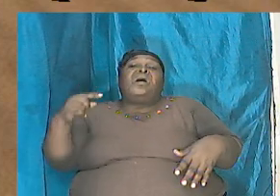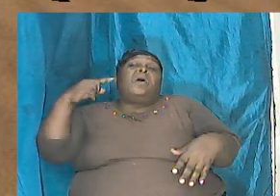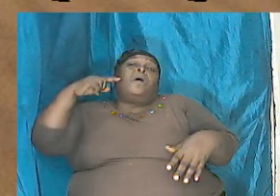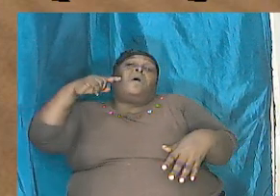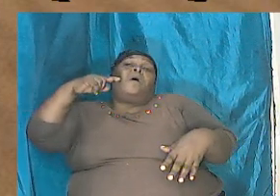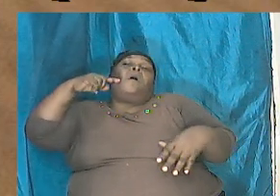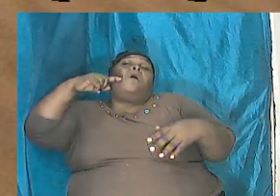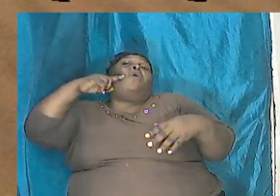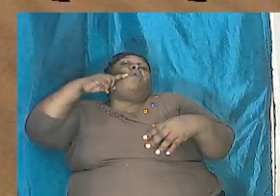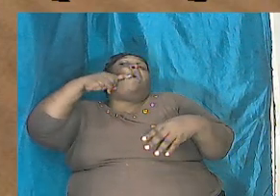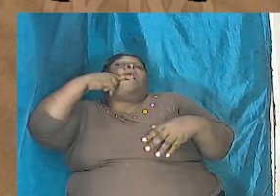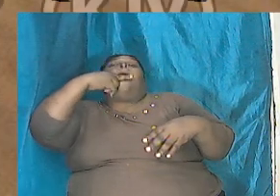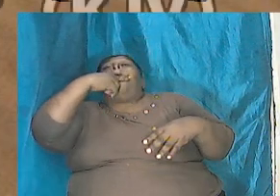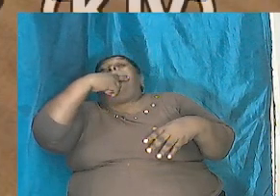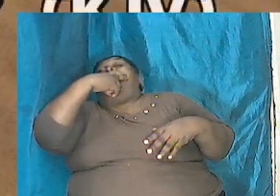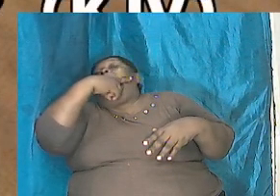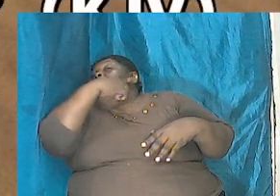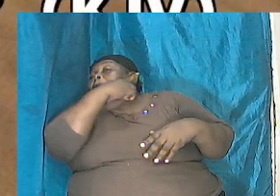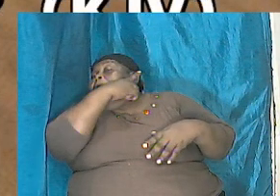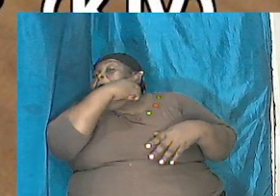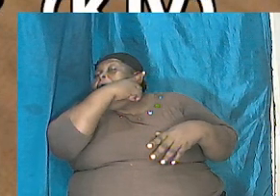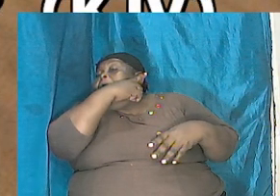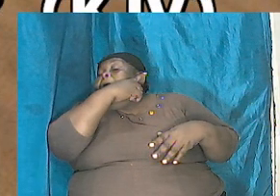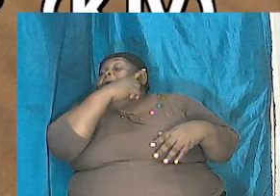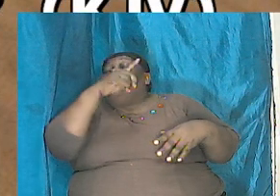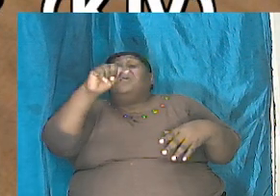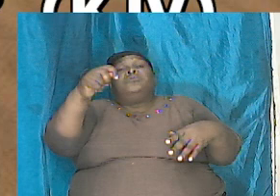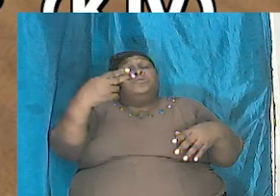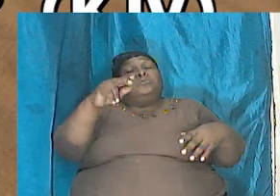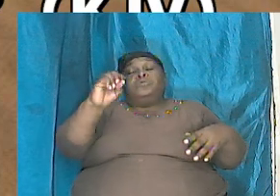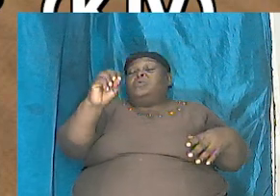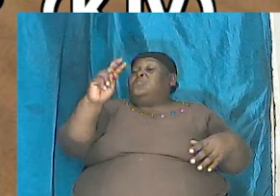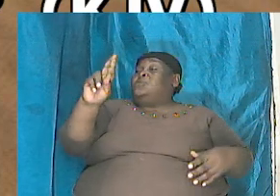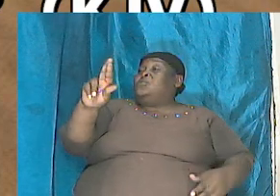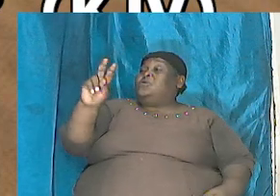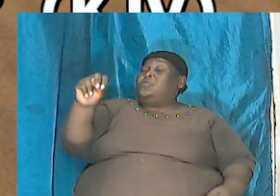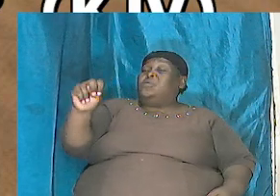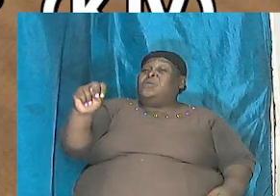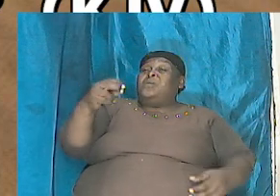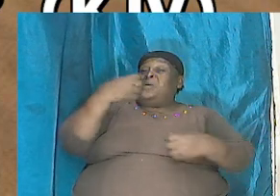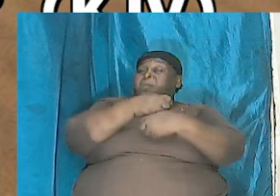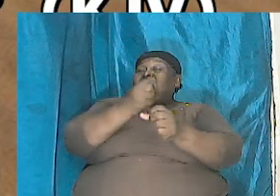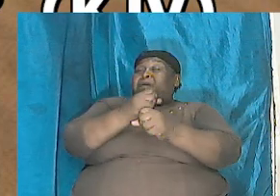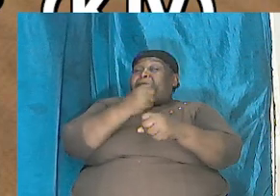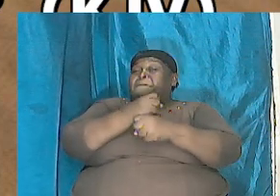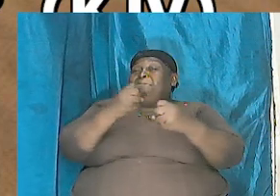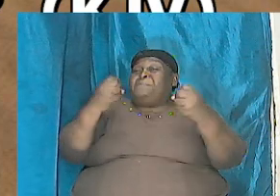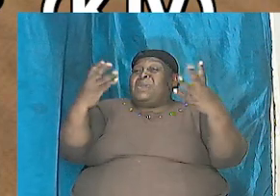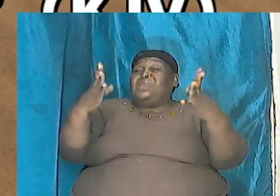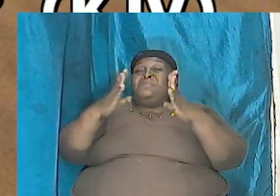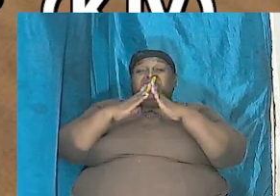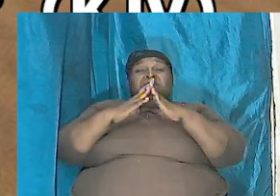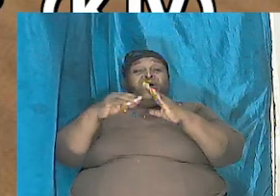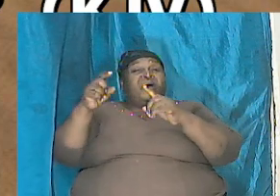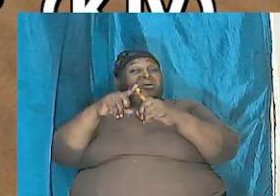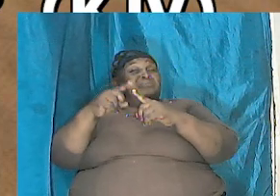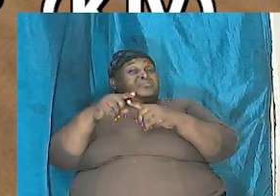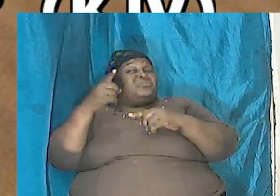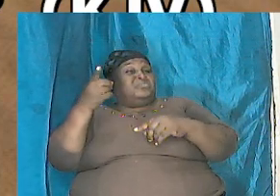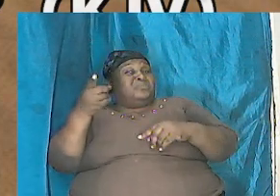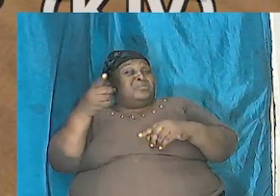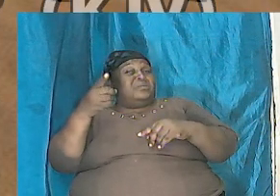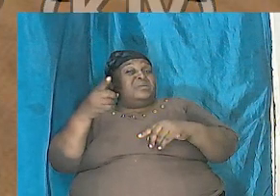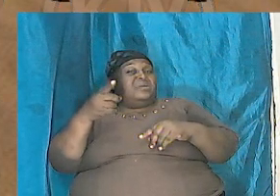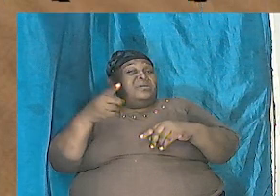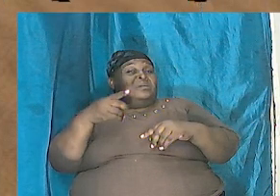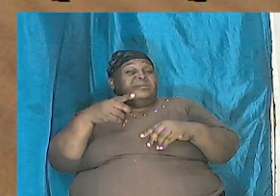with a thorn will he make many supplications unto thee will he speak soft words